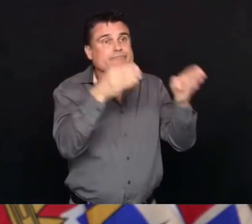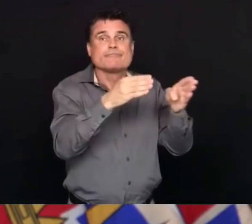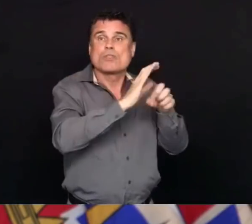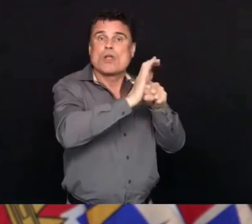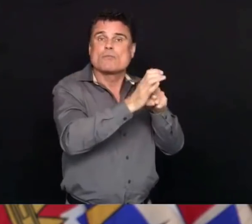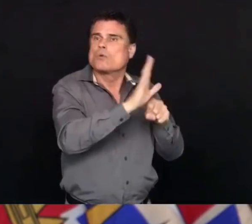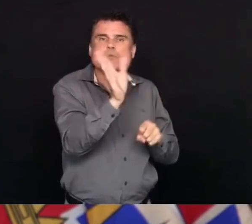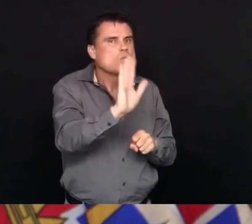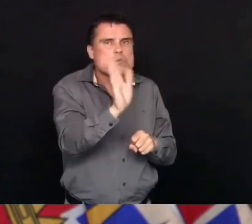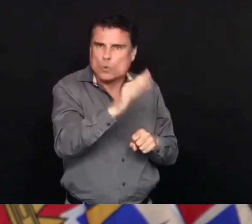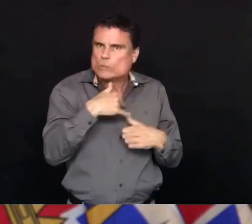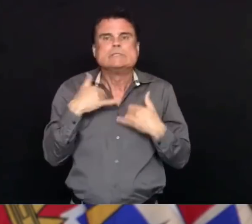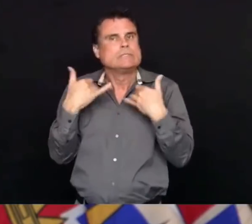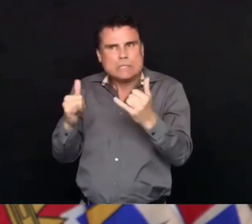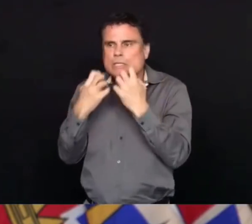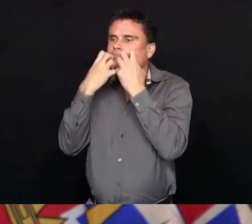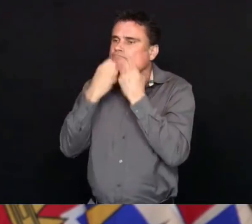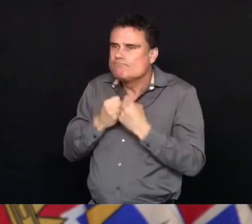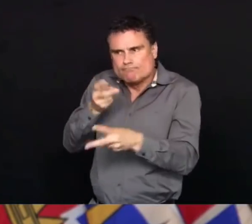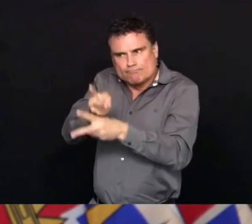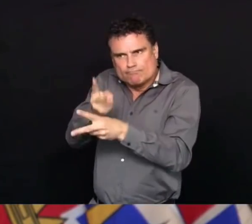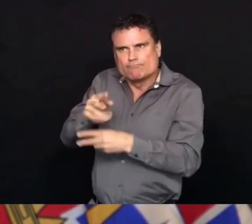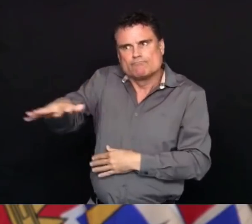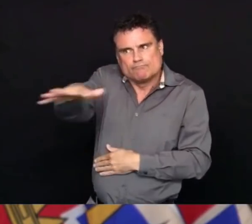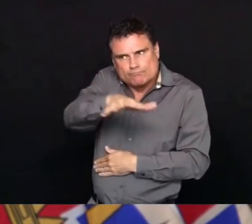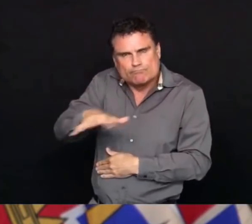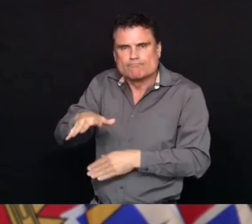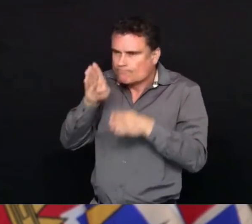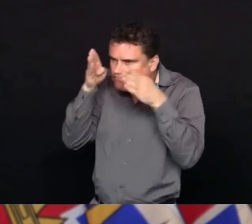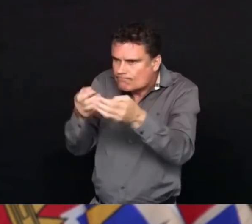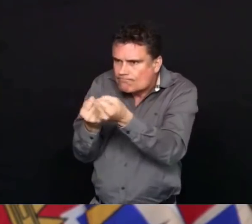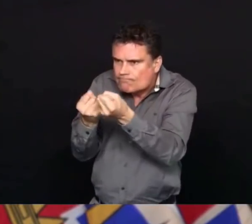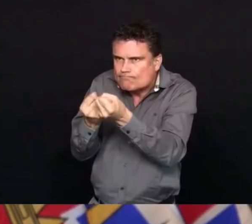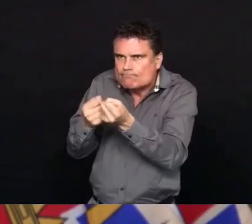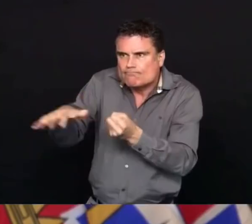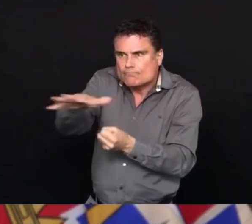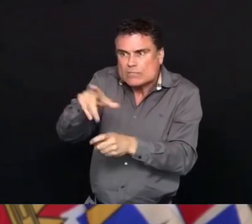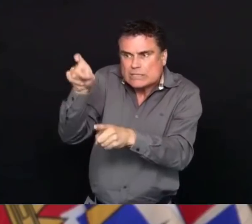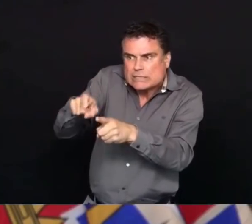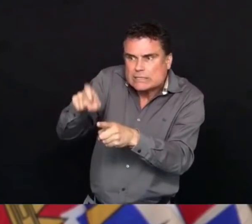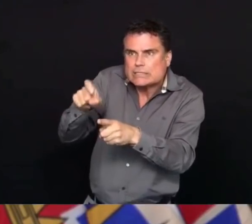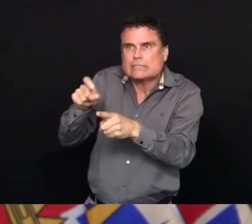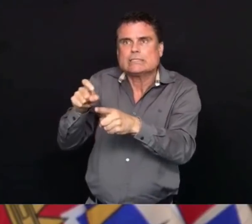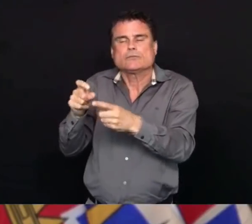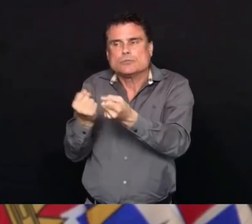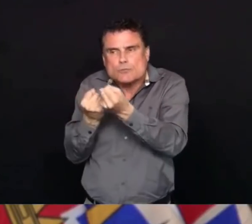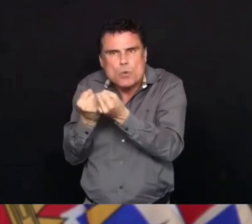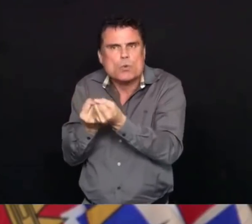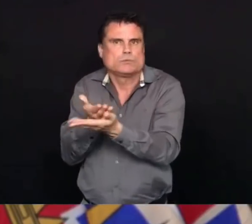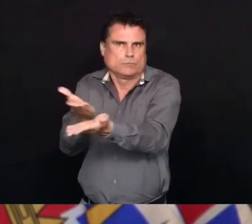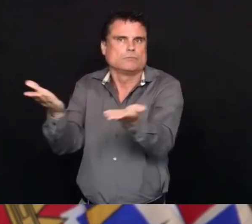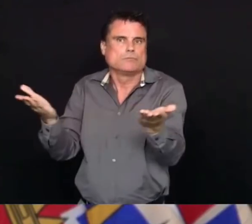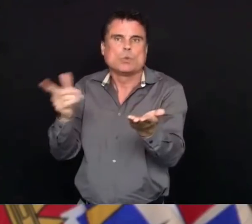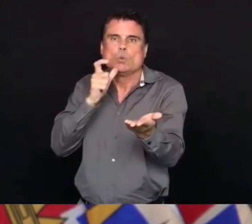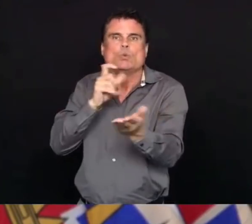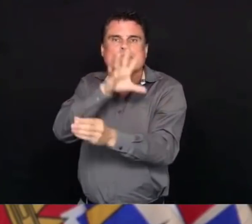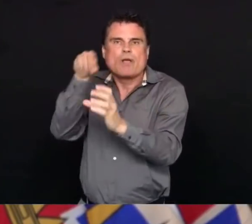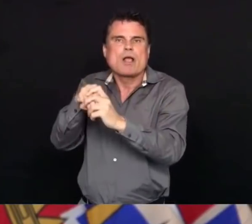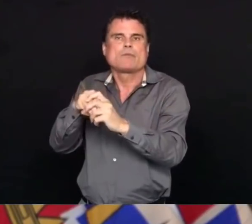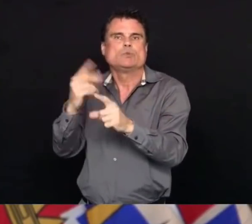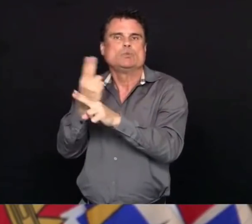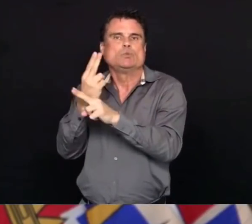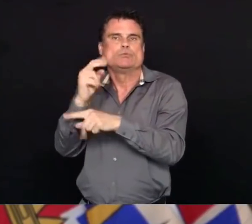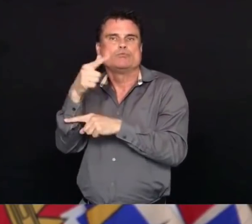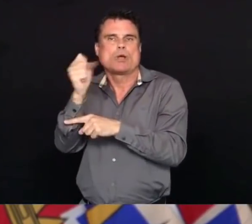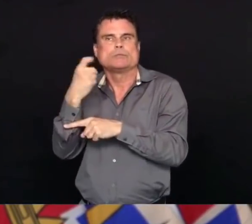to support people who use drugs and their families and our communities. We are not letting this crisis overtake the importance